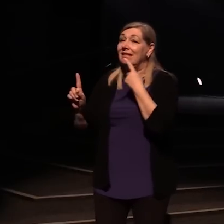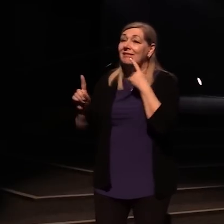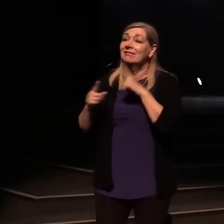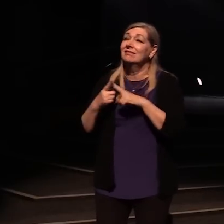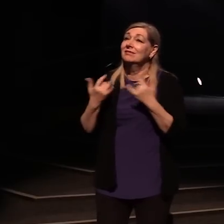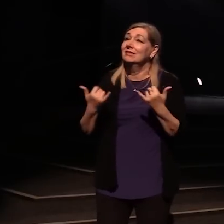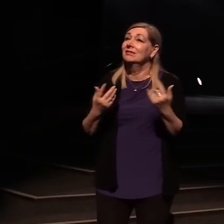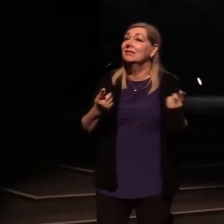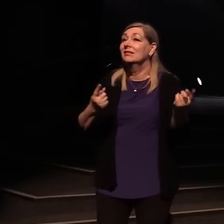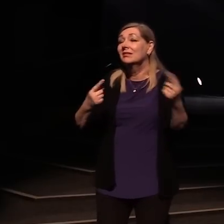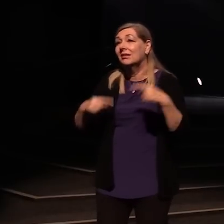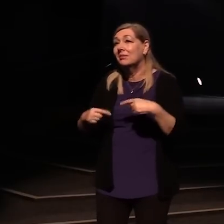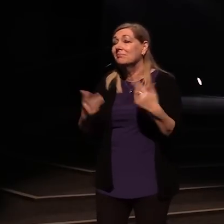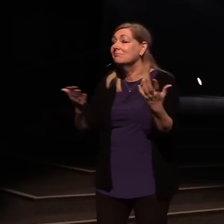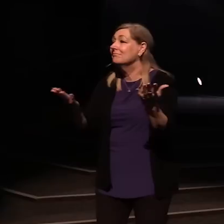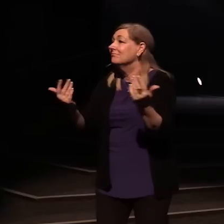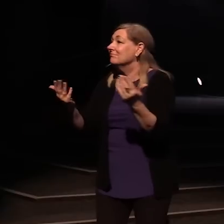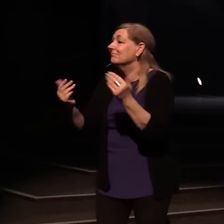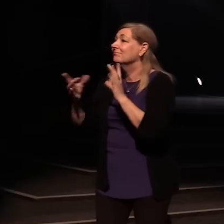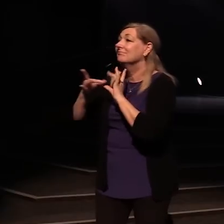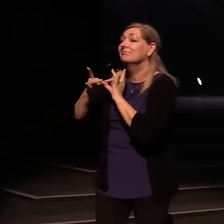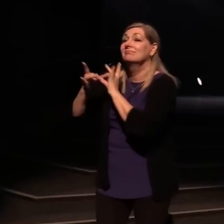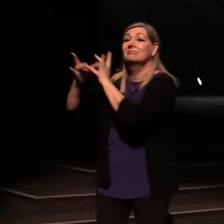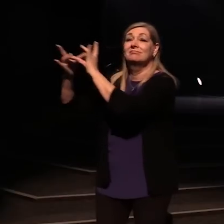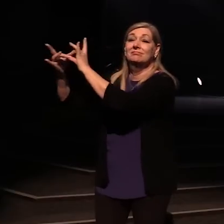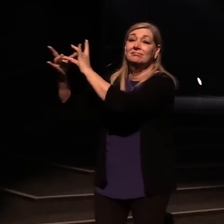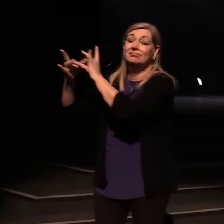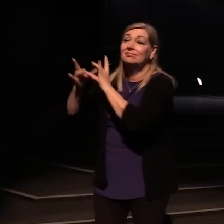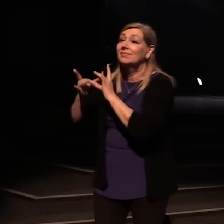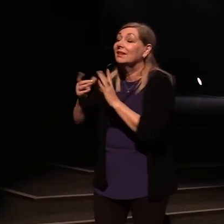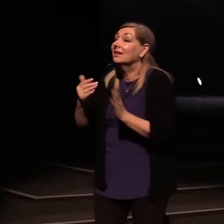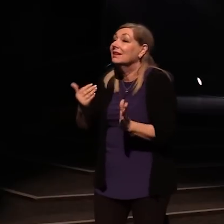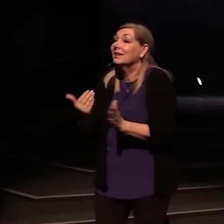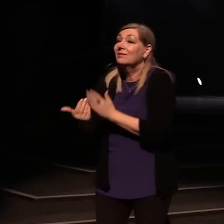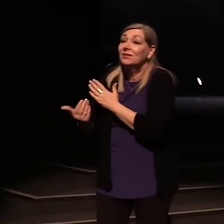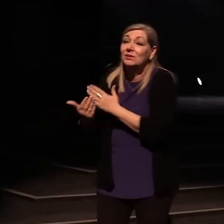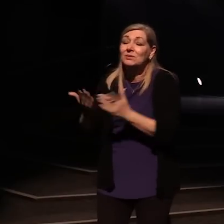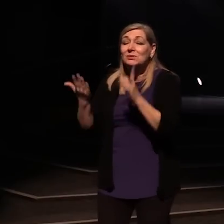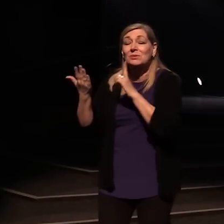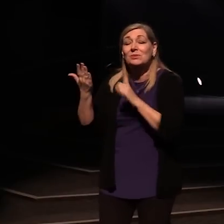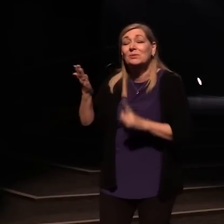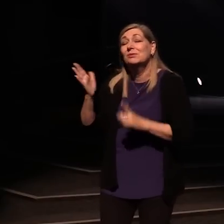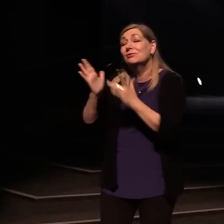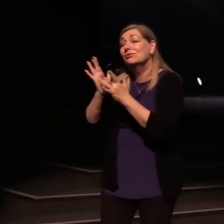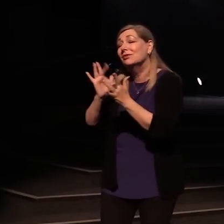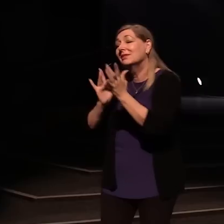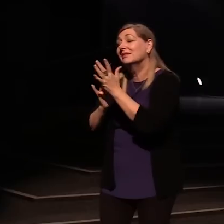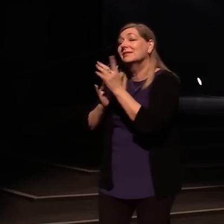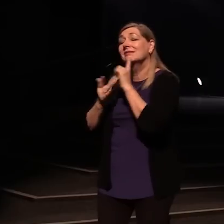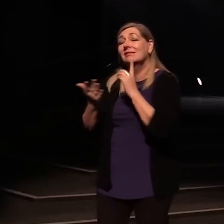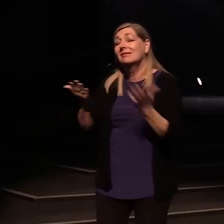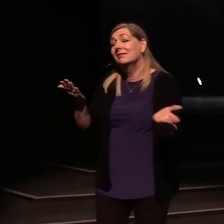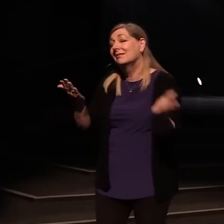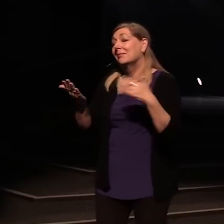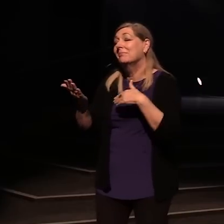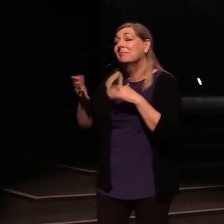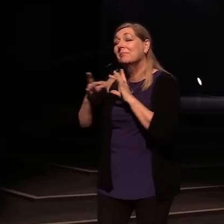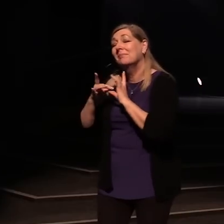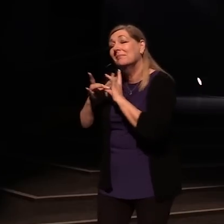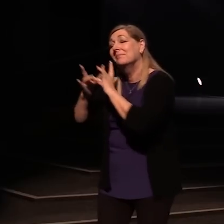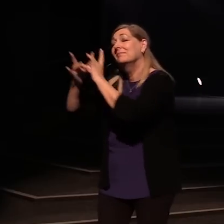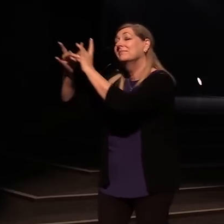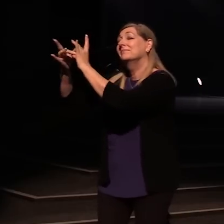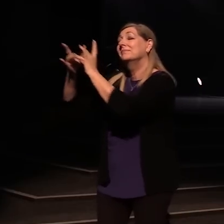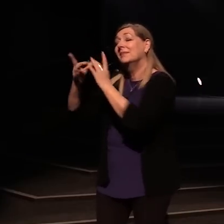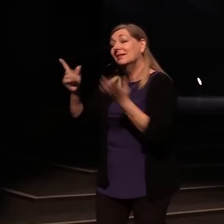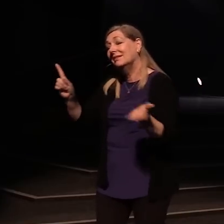Lord Come, Lord Even so, Lord Jesus, come Come,